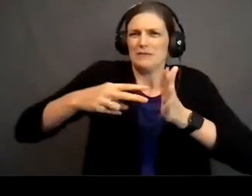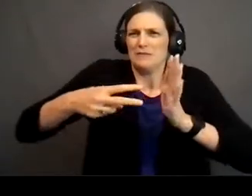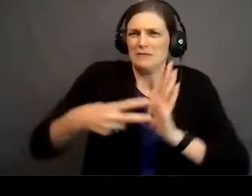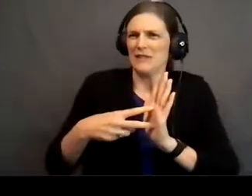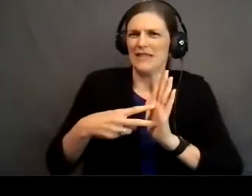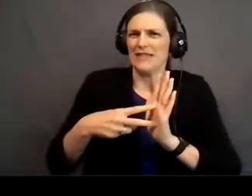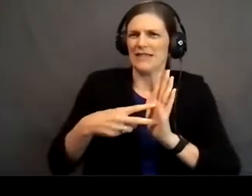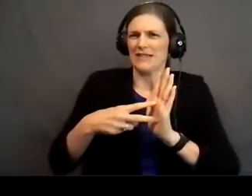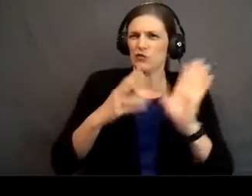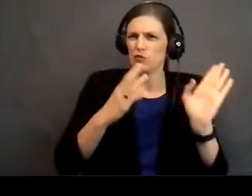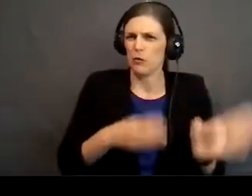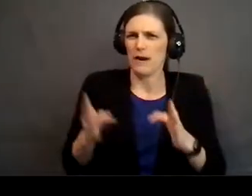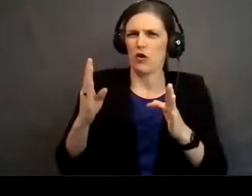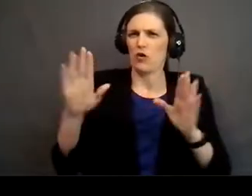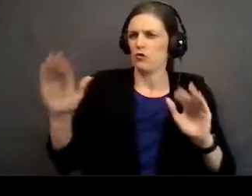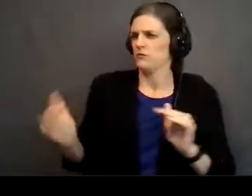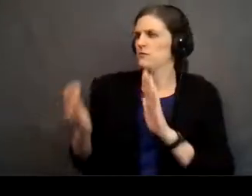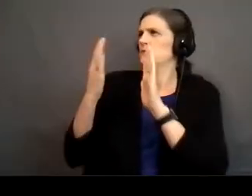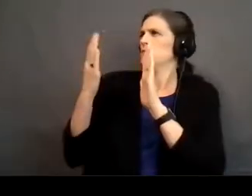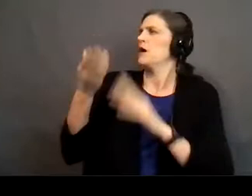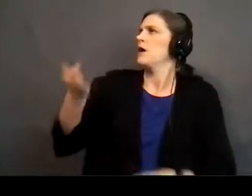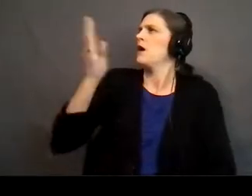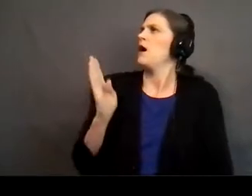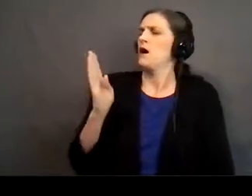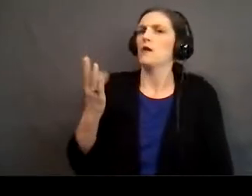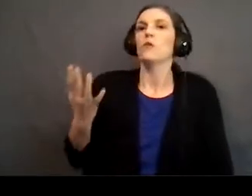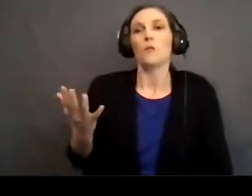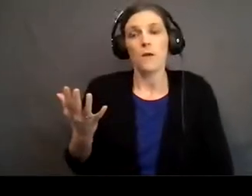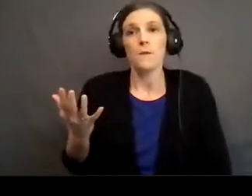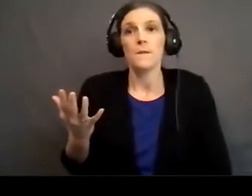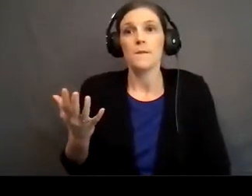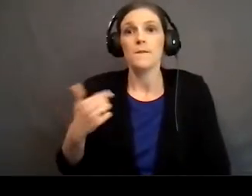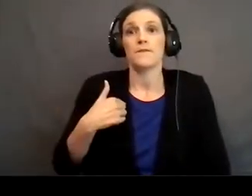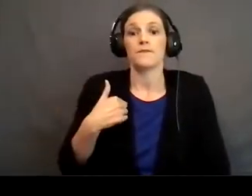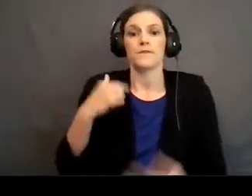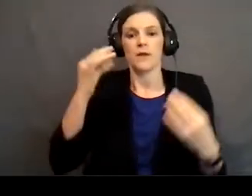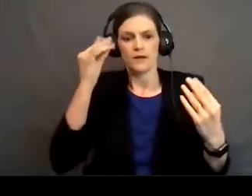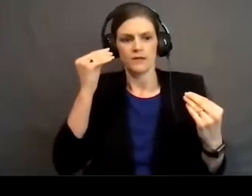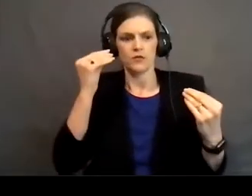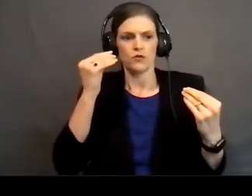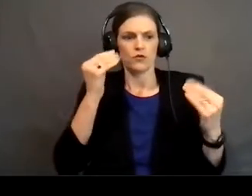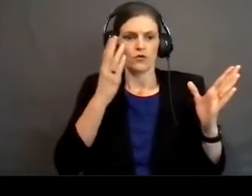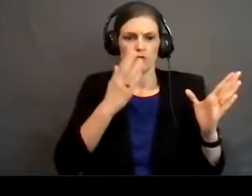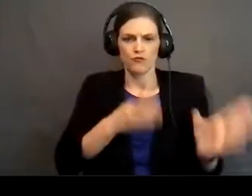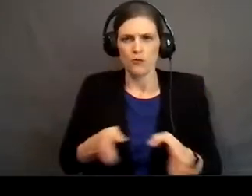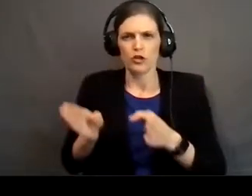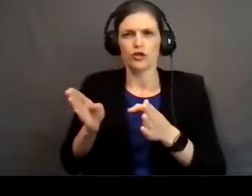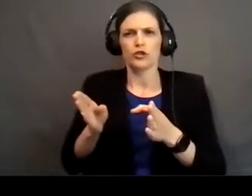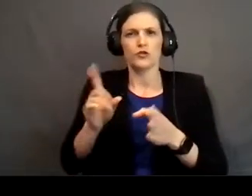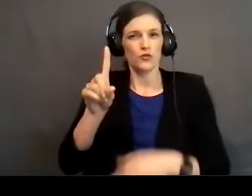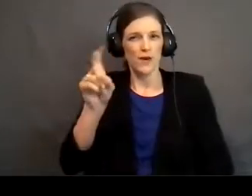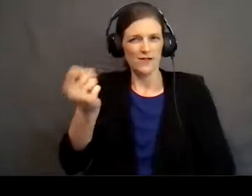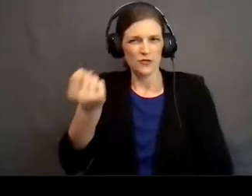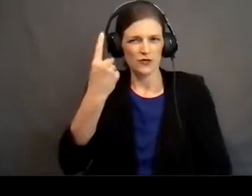prepare to come before God? Well, when I think about preparation, I think you have to understand,